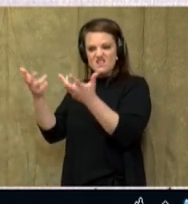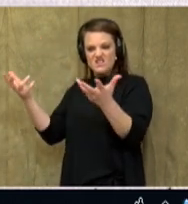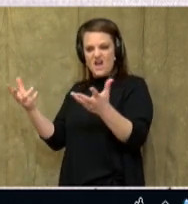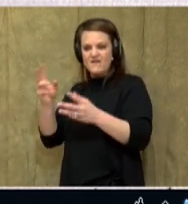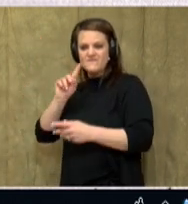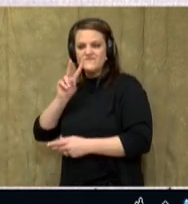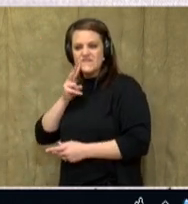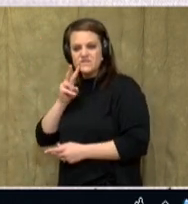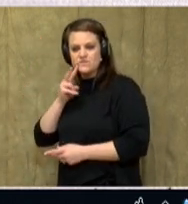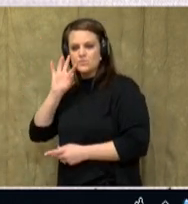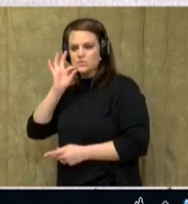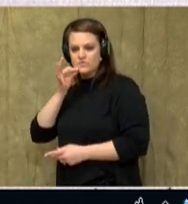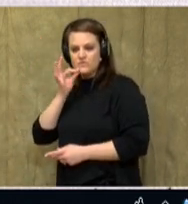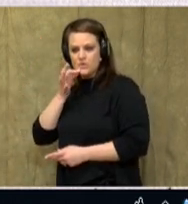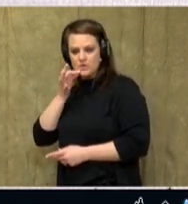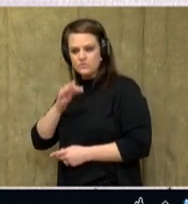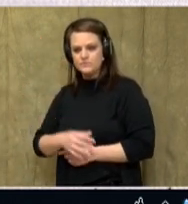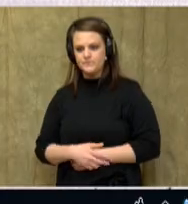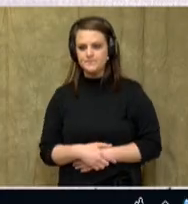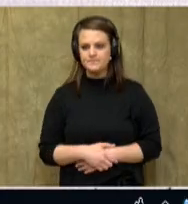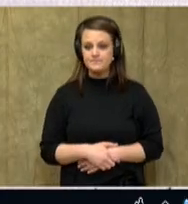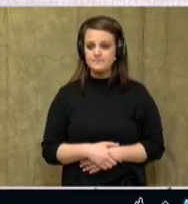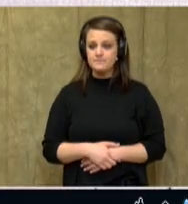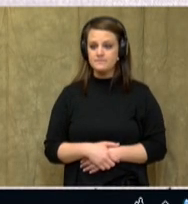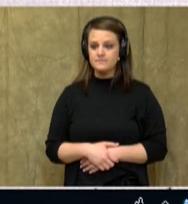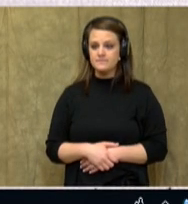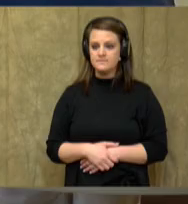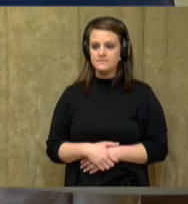vegetables and the fruits. So,